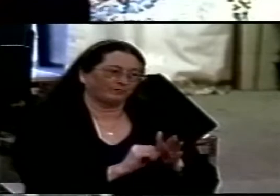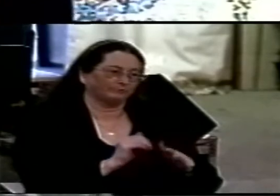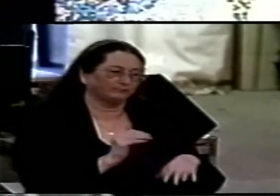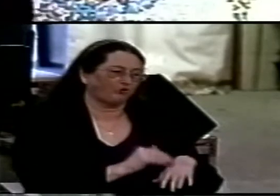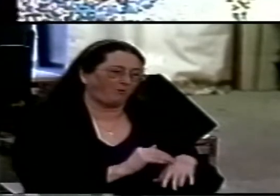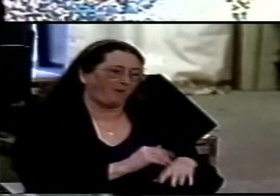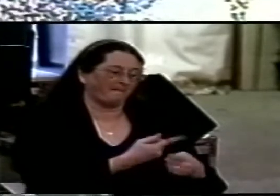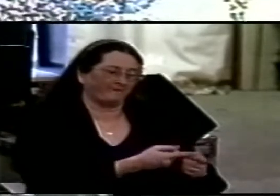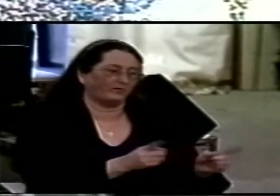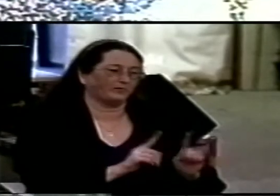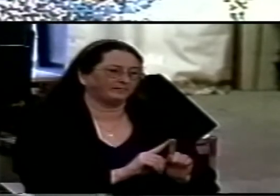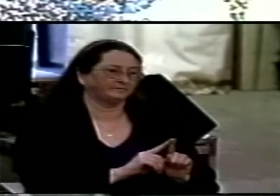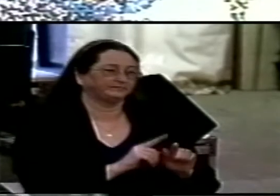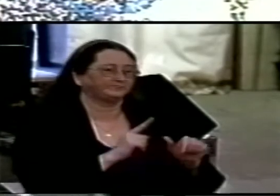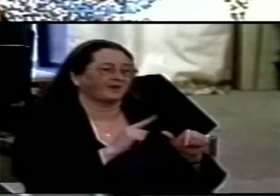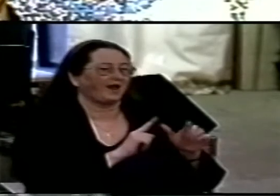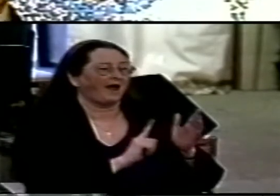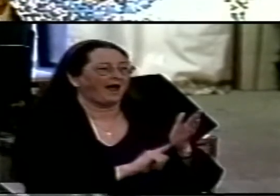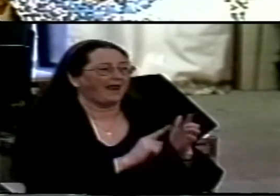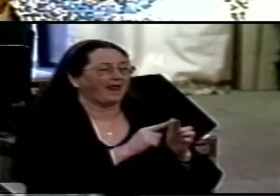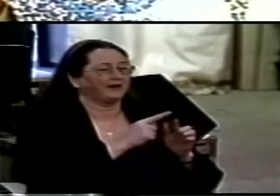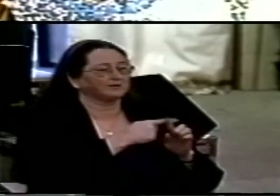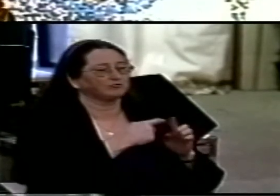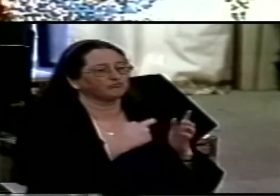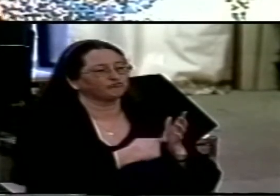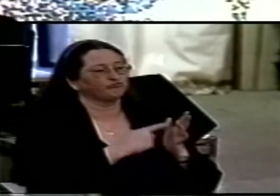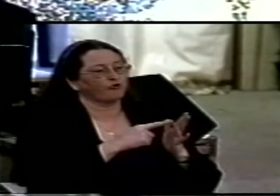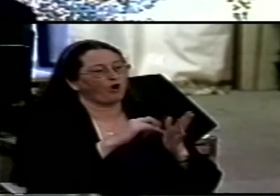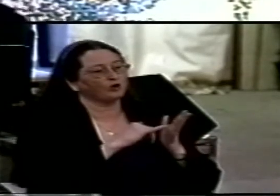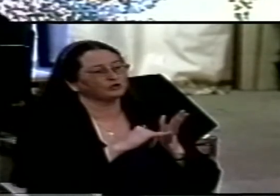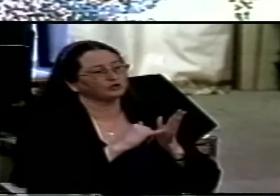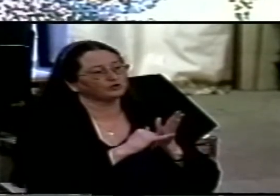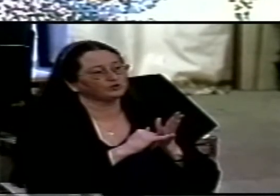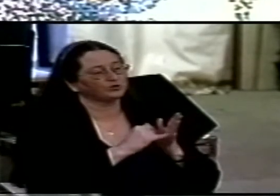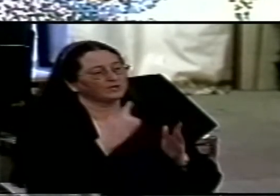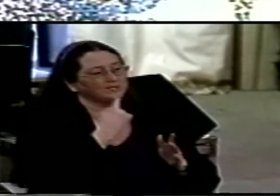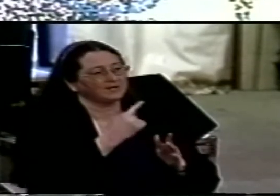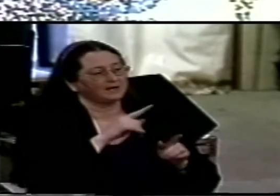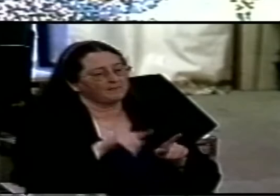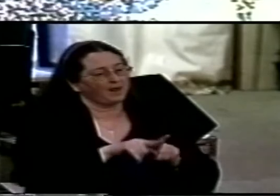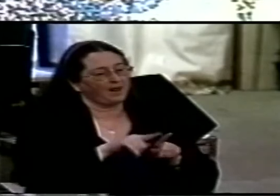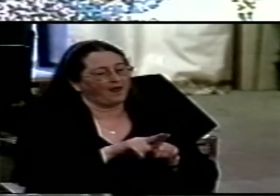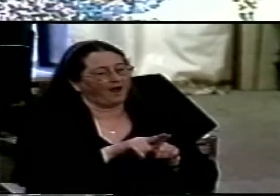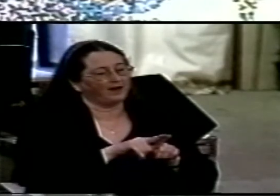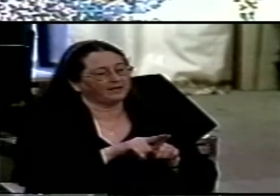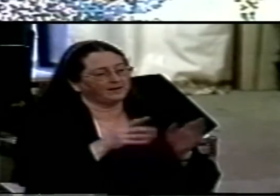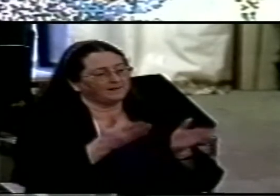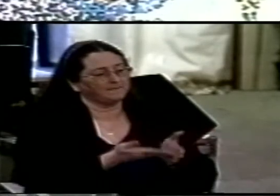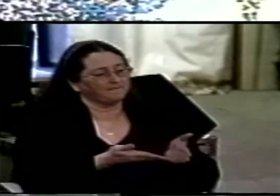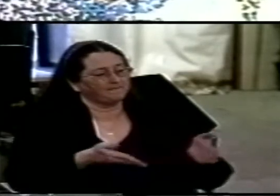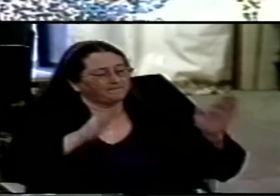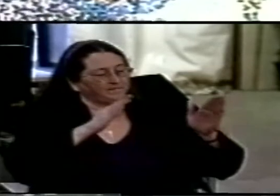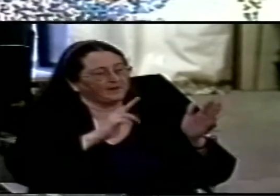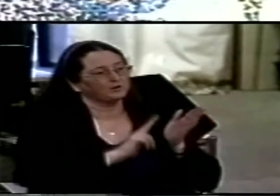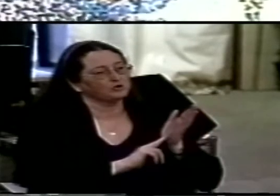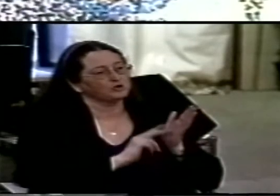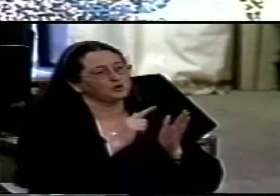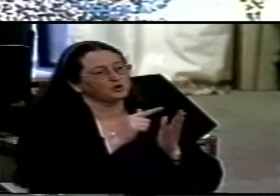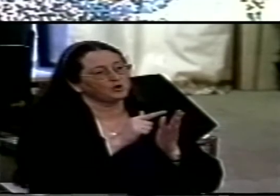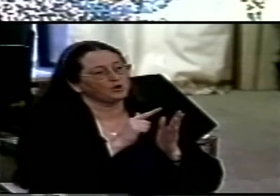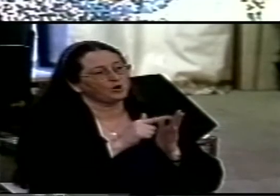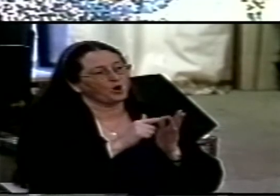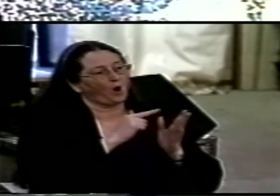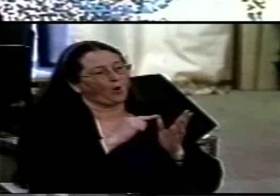to Alex Ross I heard on this very platform some years ago say that the church is a little bit like Noah's Ark a bit